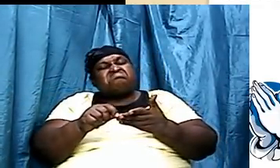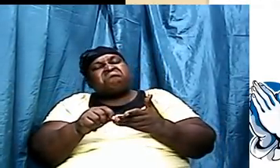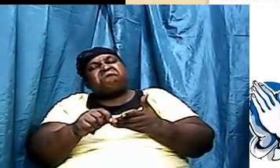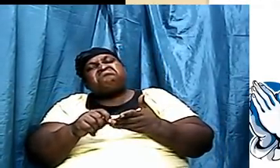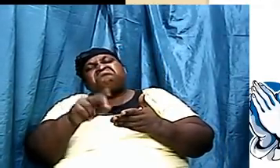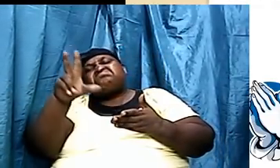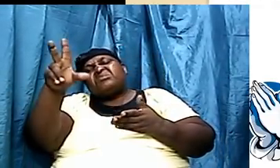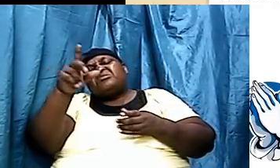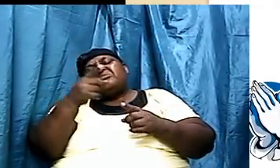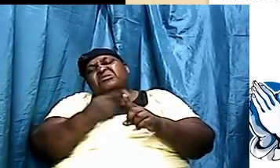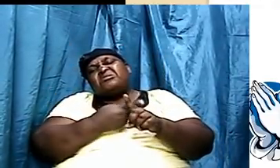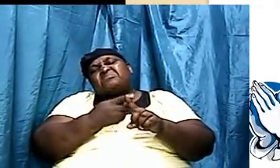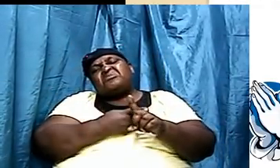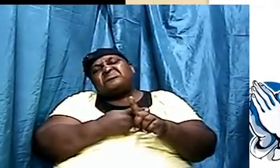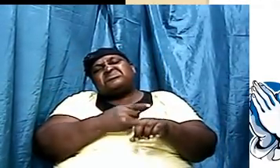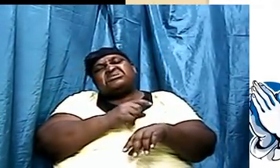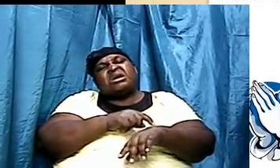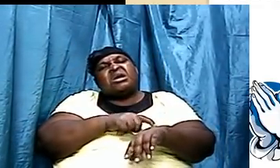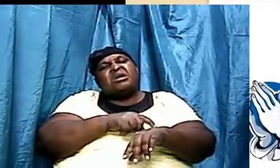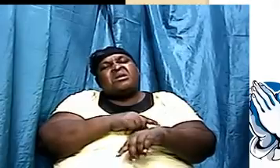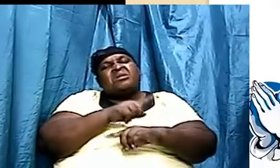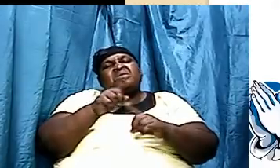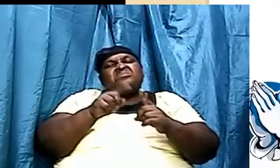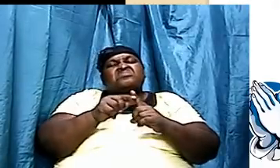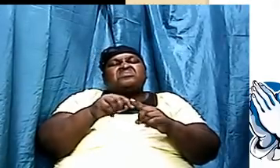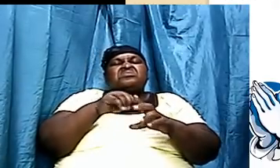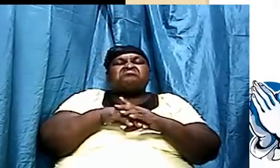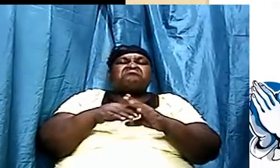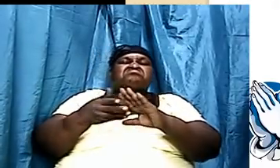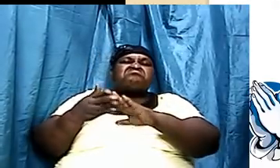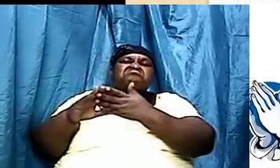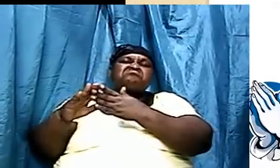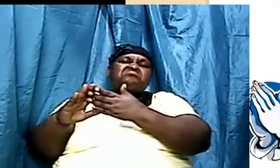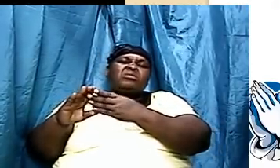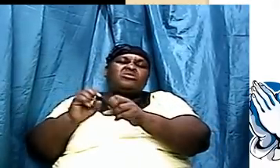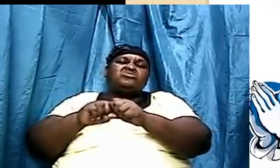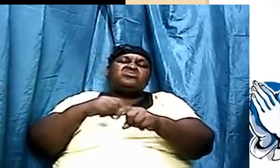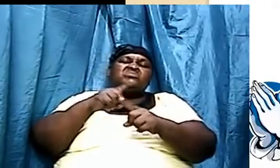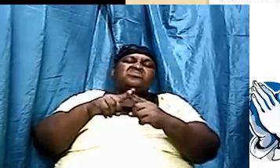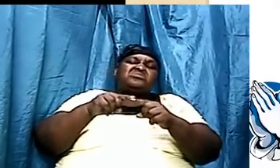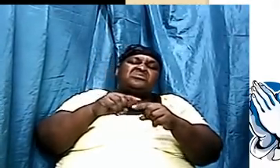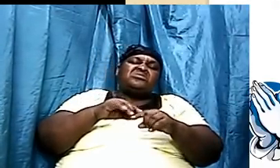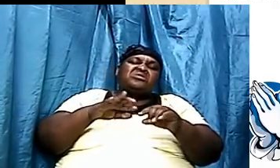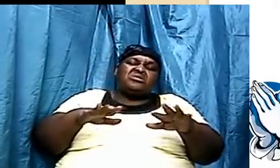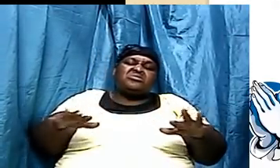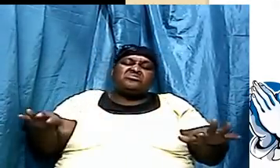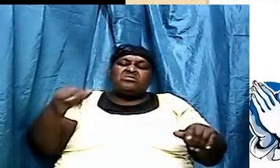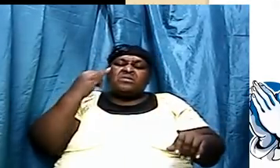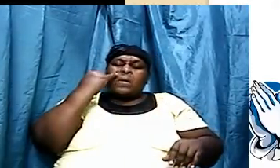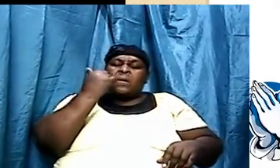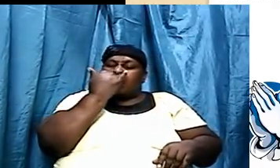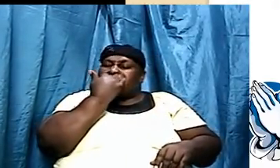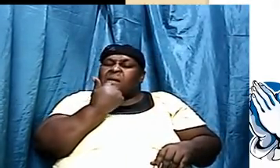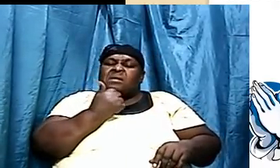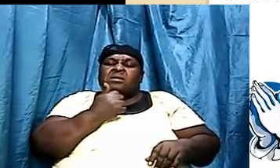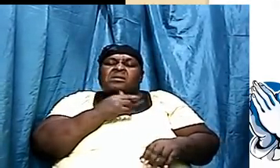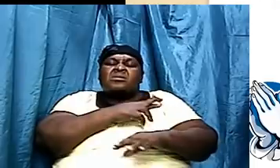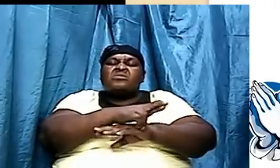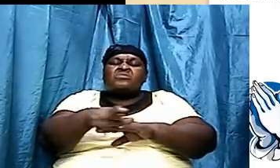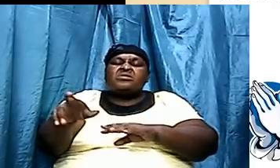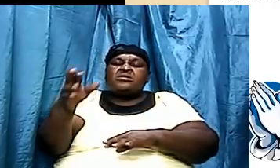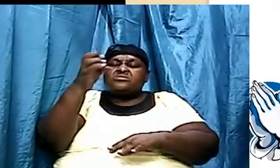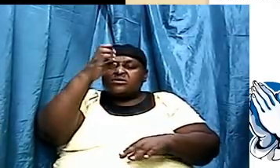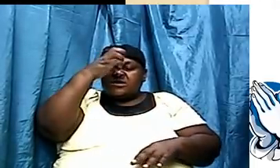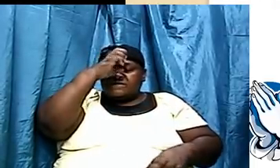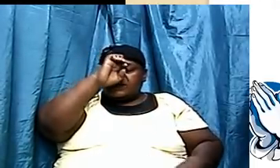months period of time, when they were around Sinai. So when the church of Israel left Egypt, and they reached the Sinai region, they spent about three